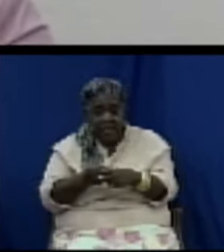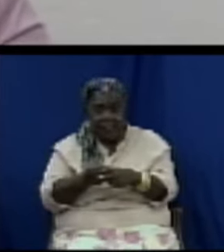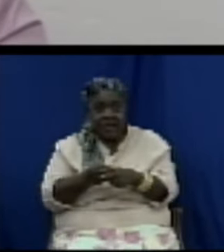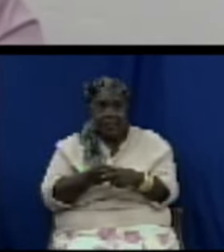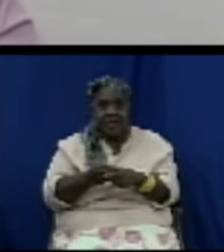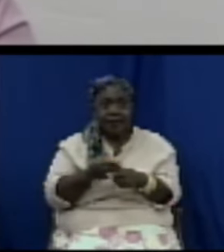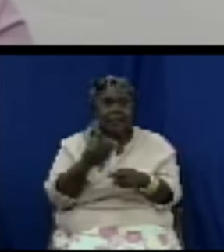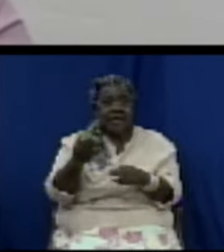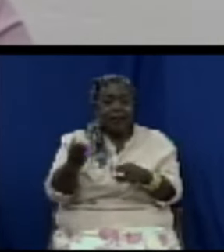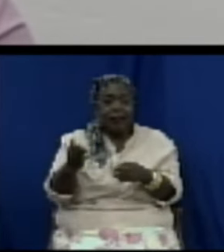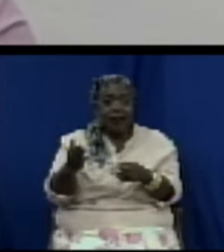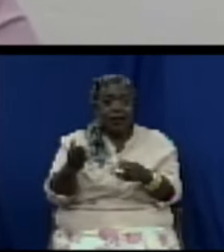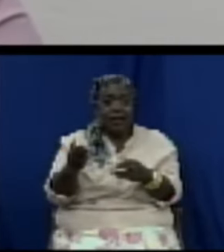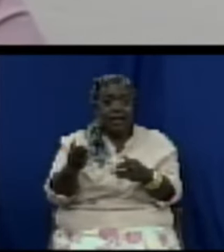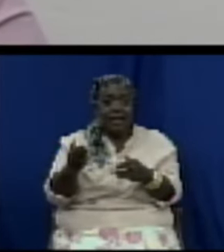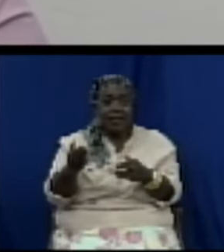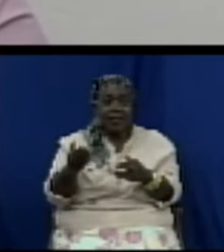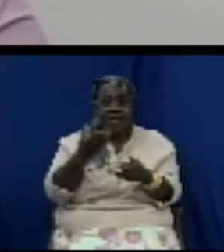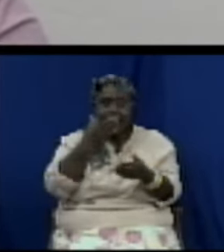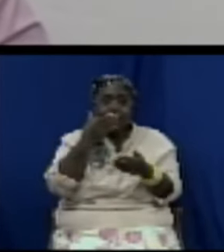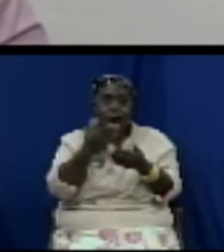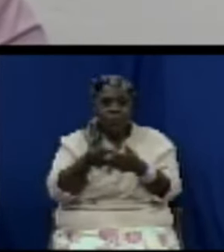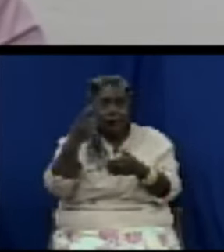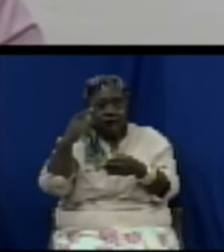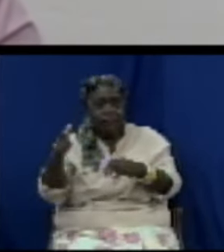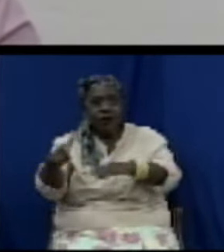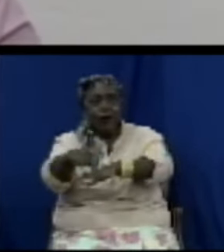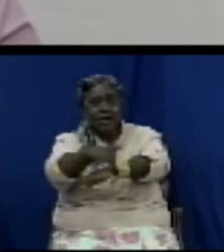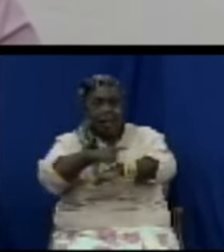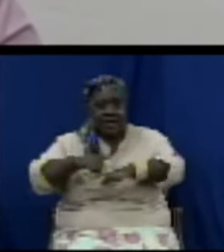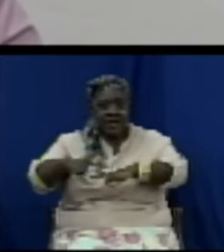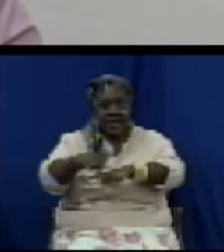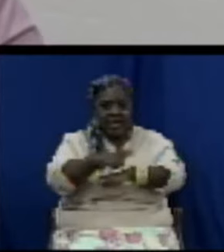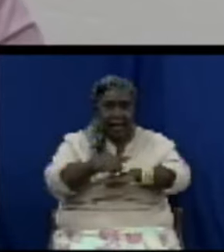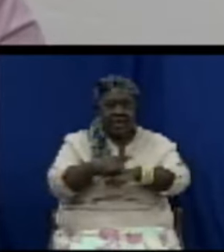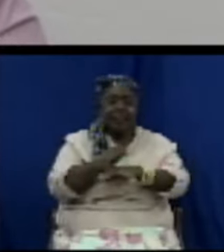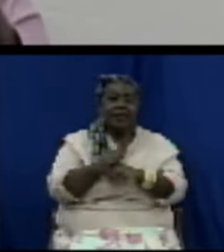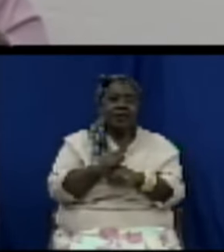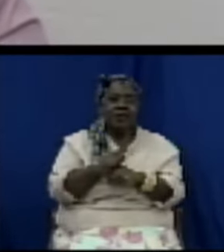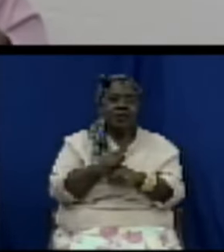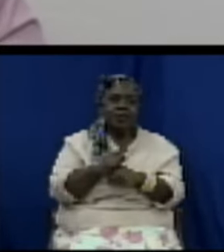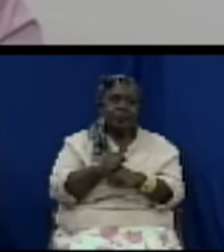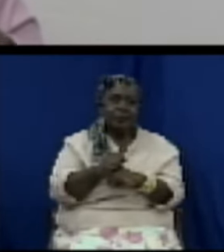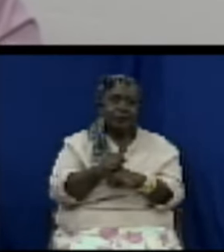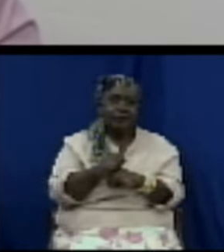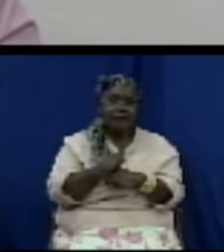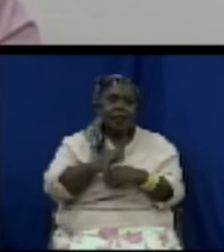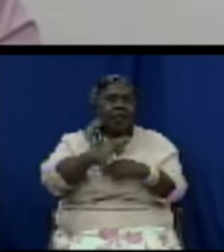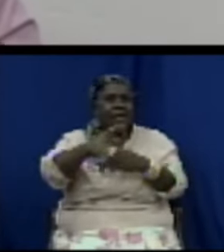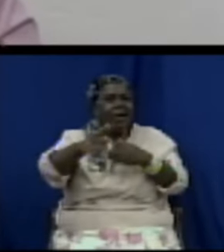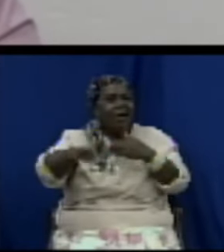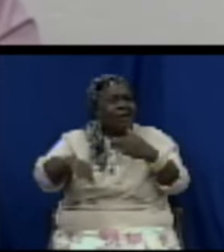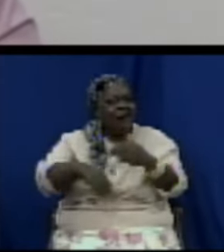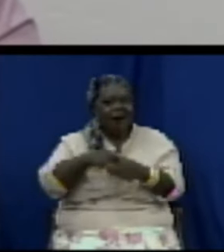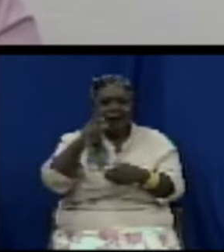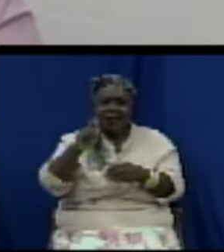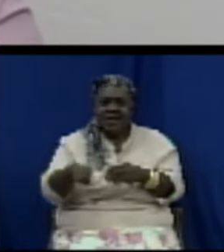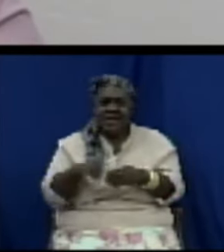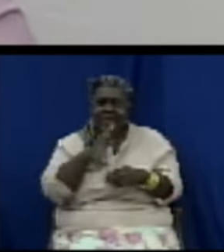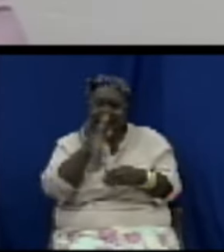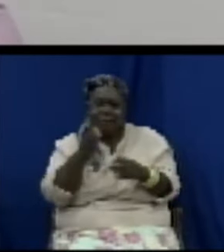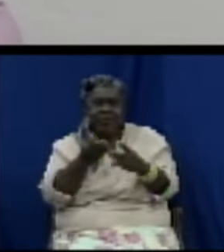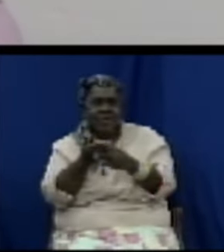not against environmental regulations or chemical regulations it must be based on trust